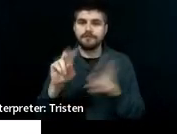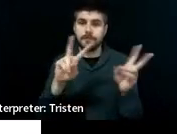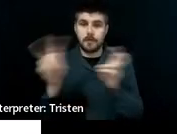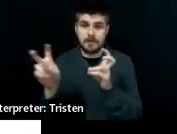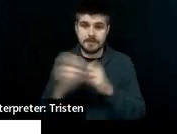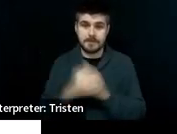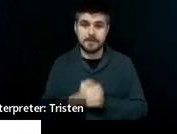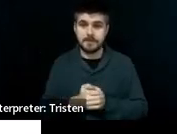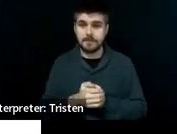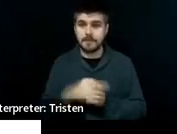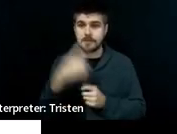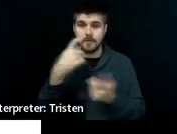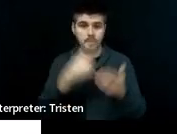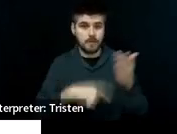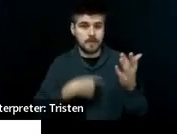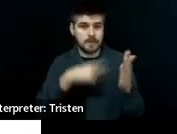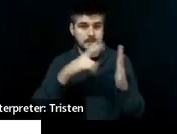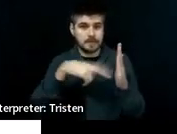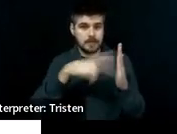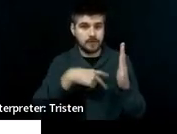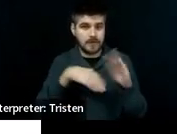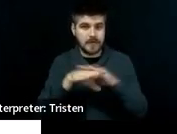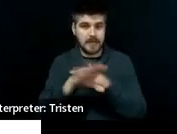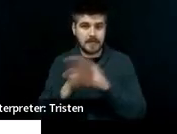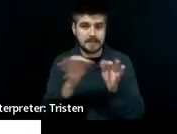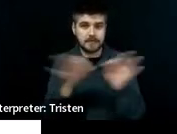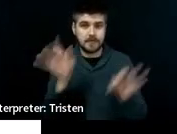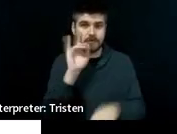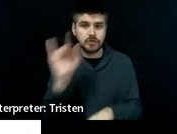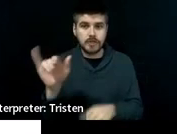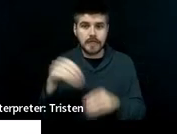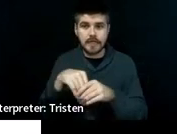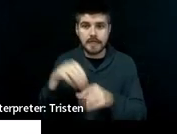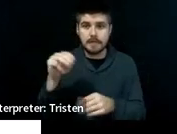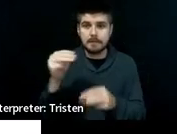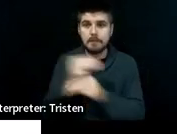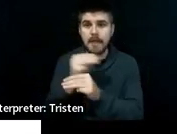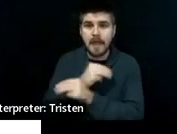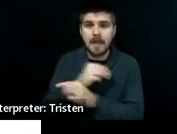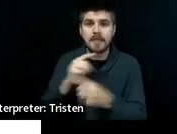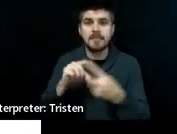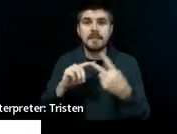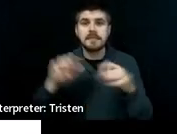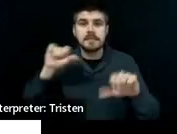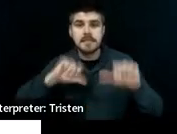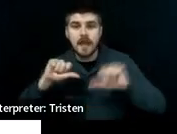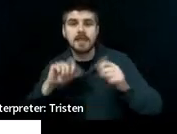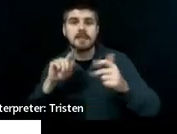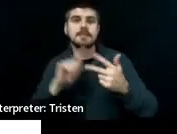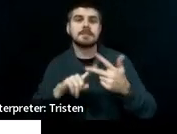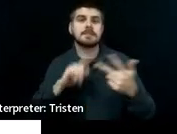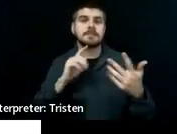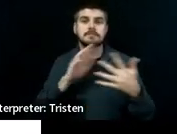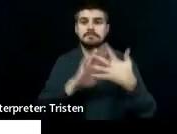does literacy and accessing language look like in math, in science, in